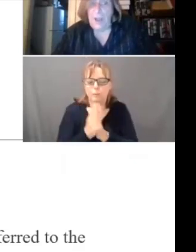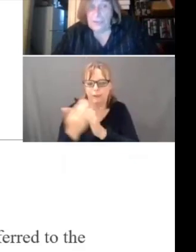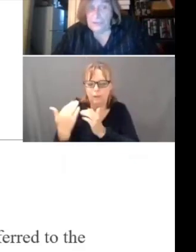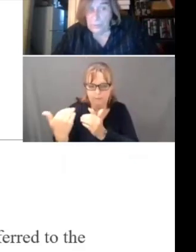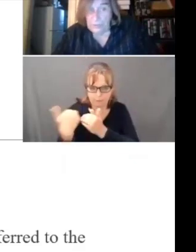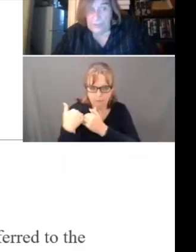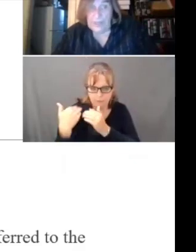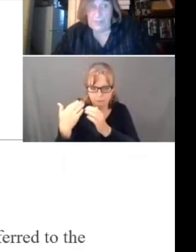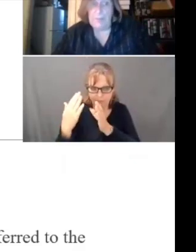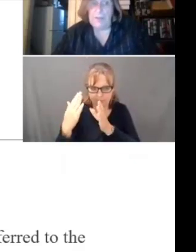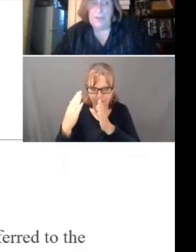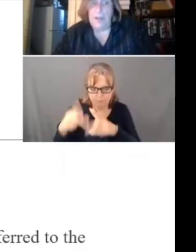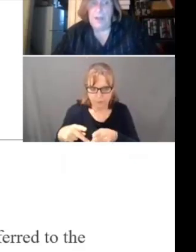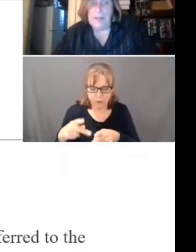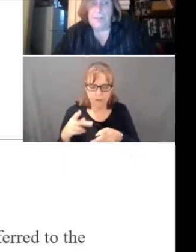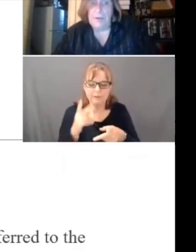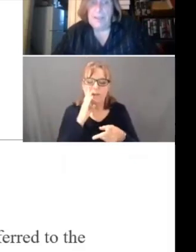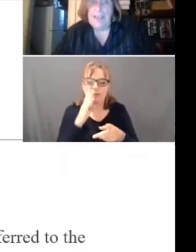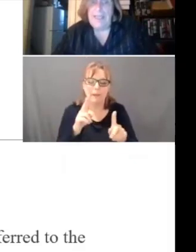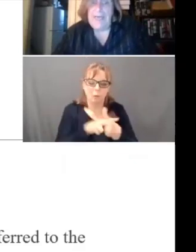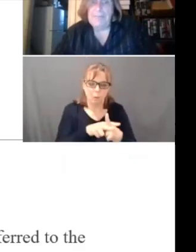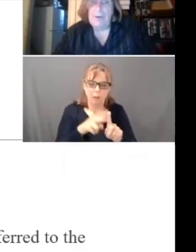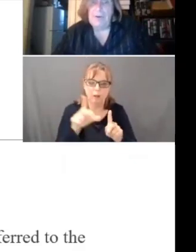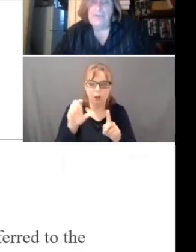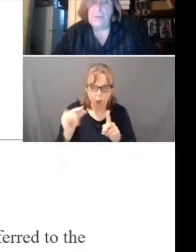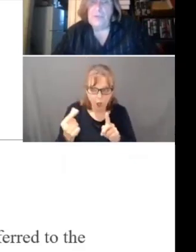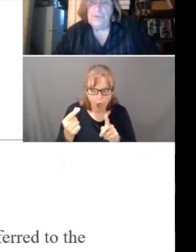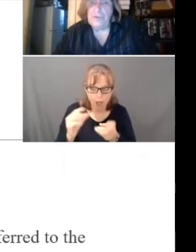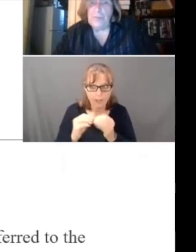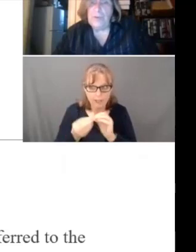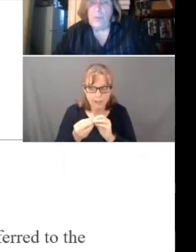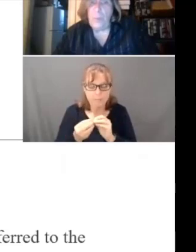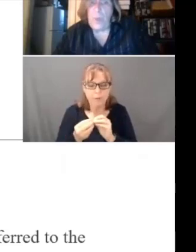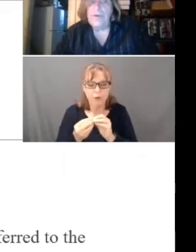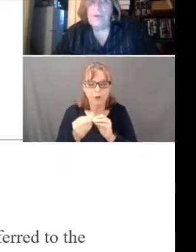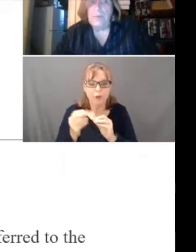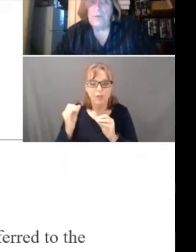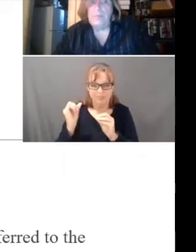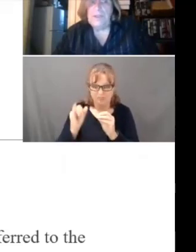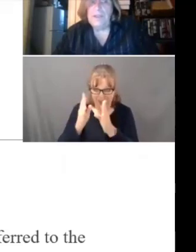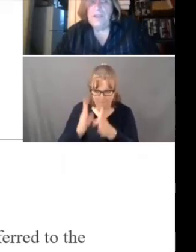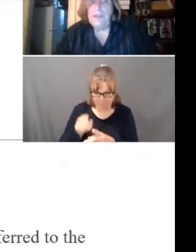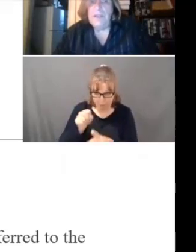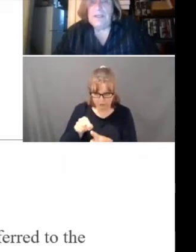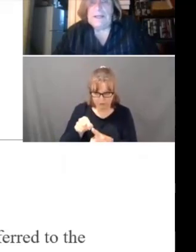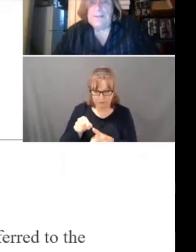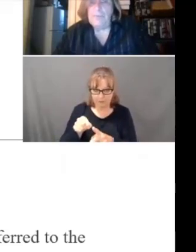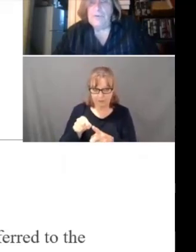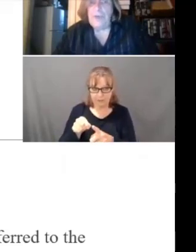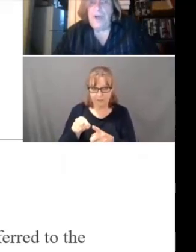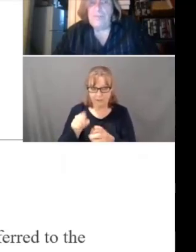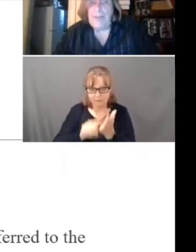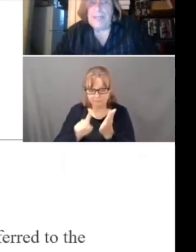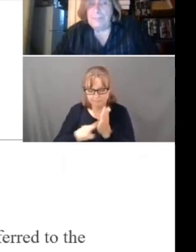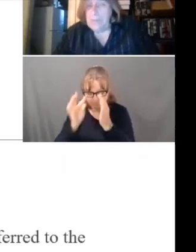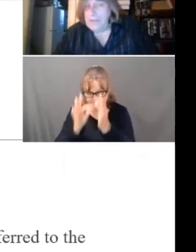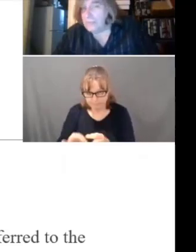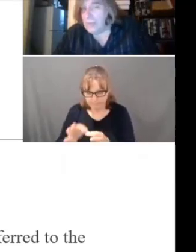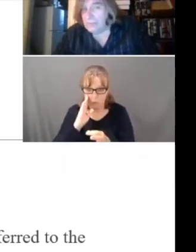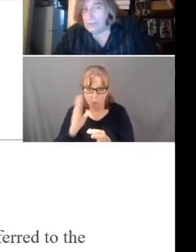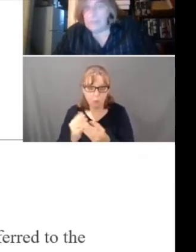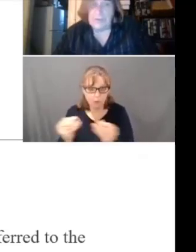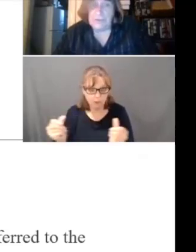They also will assign a public log number, and that person will determine whether it will be resolved by